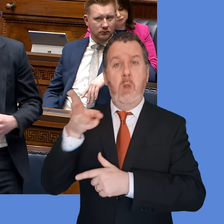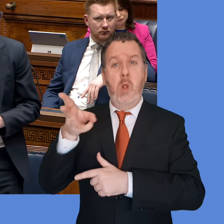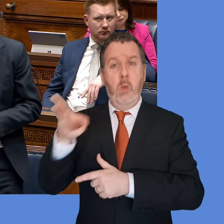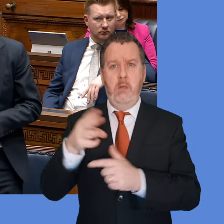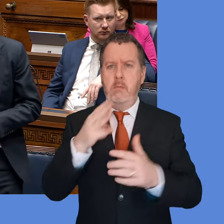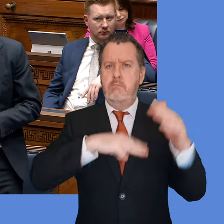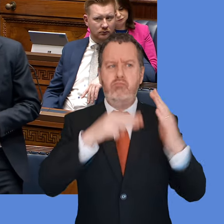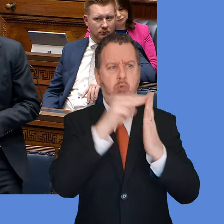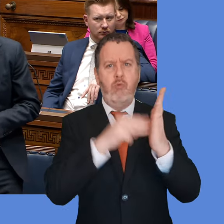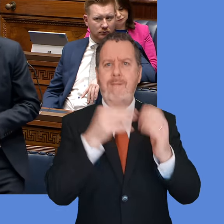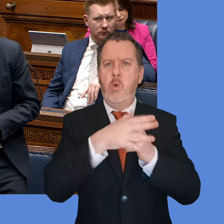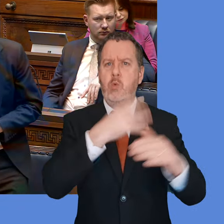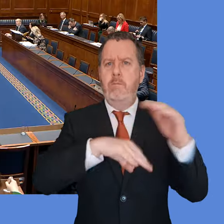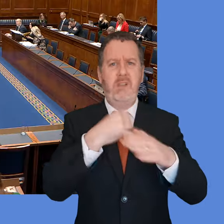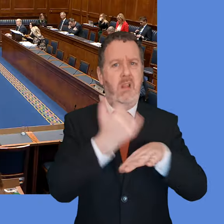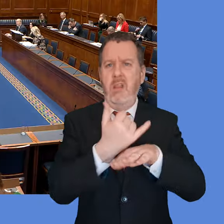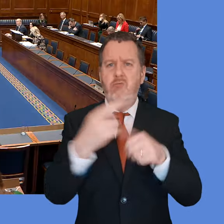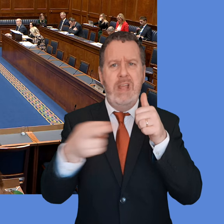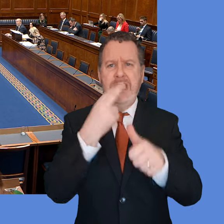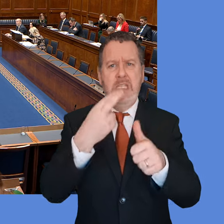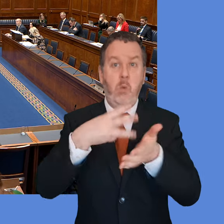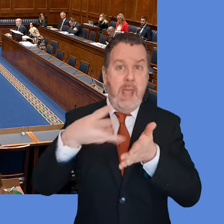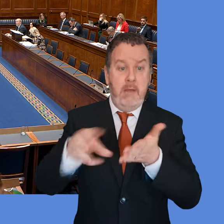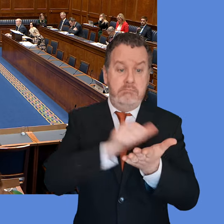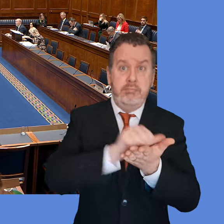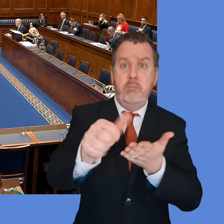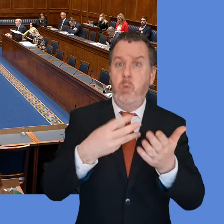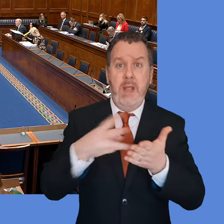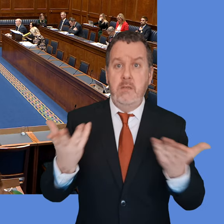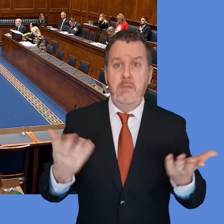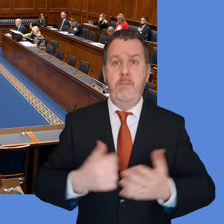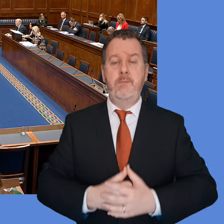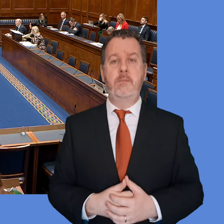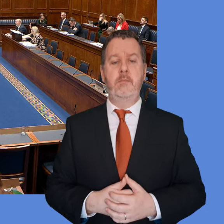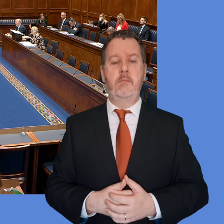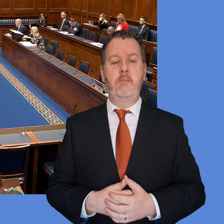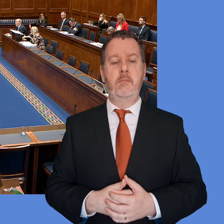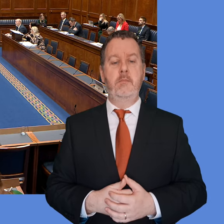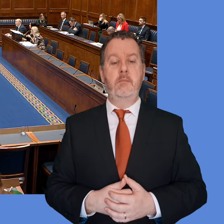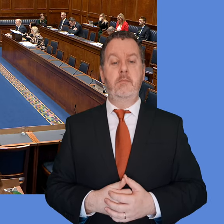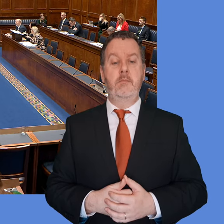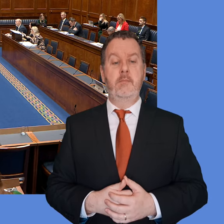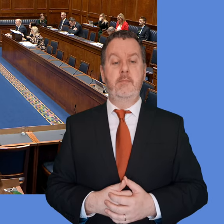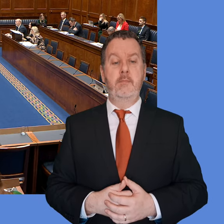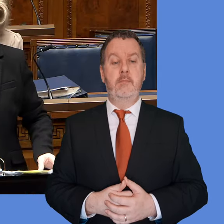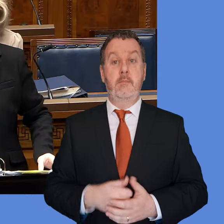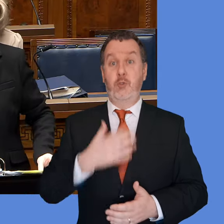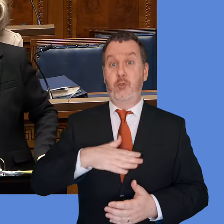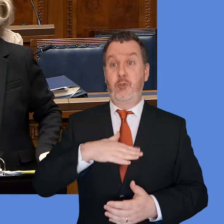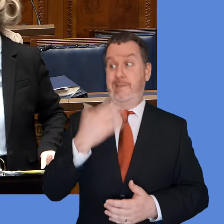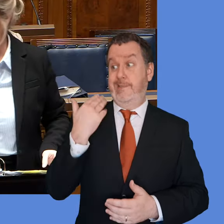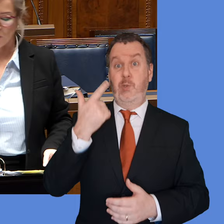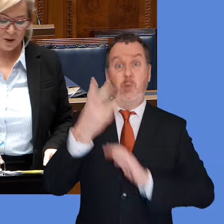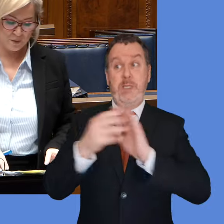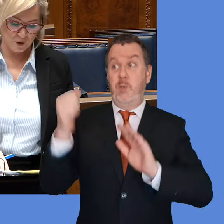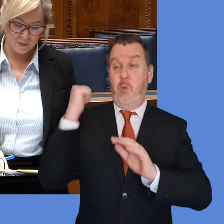date for when the programme for government will be published? Well, I can assure you that it's just in the last two weeks that we're now formally around